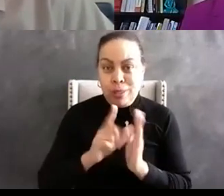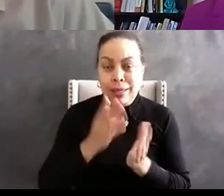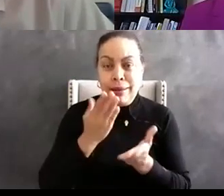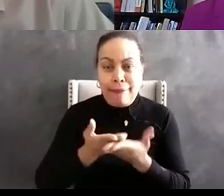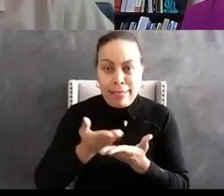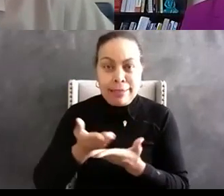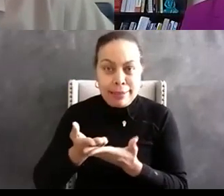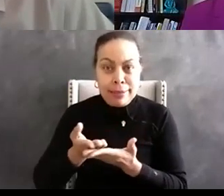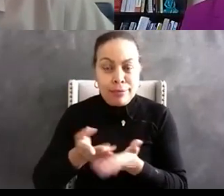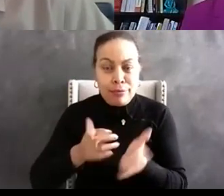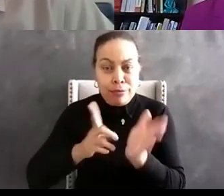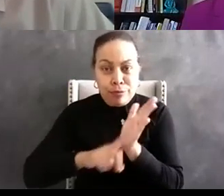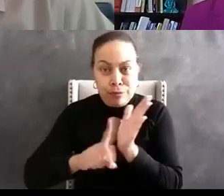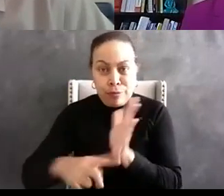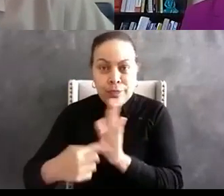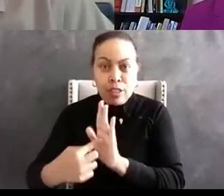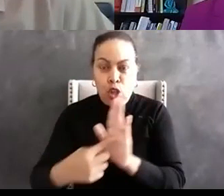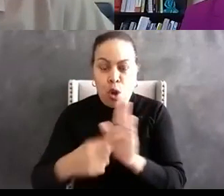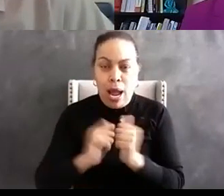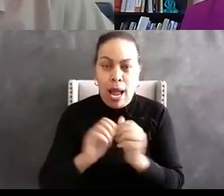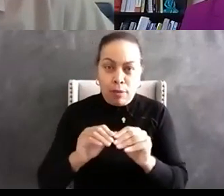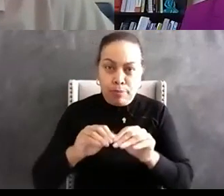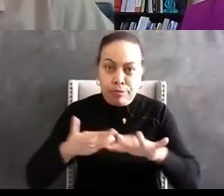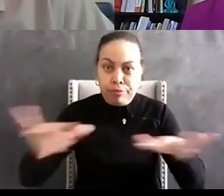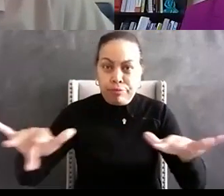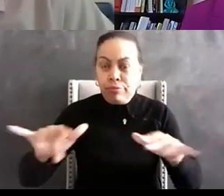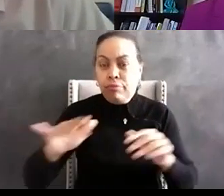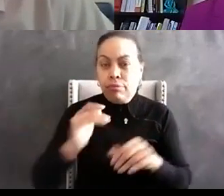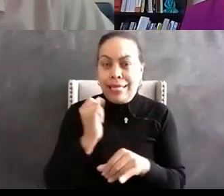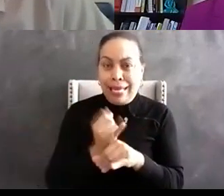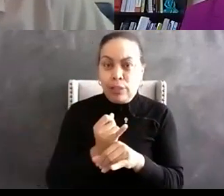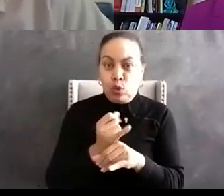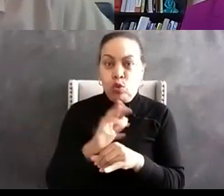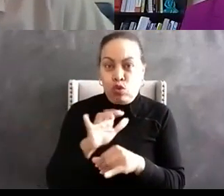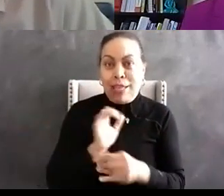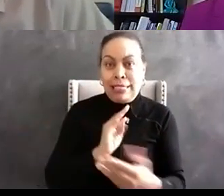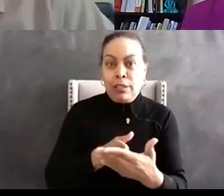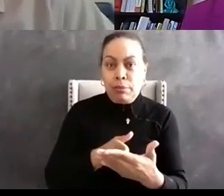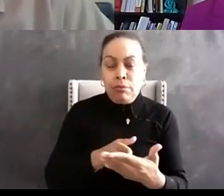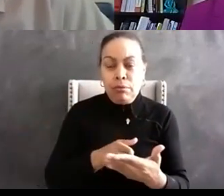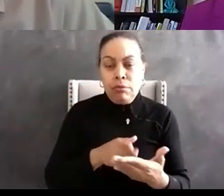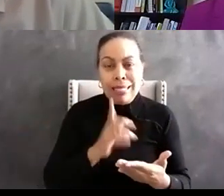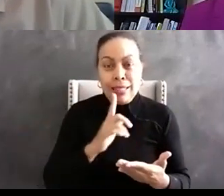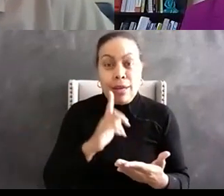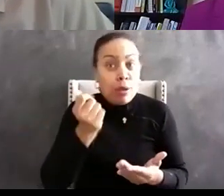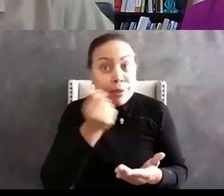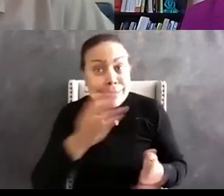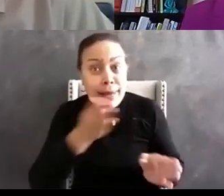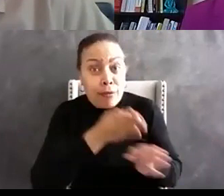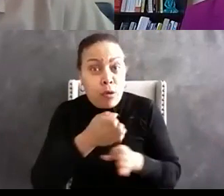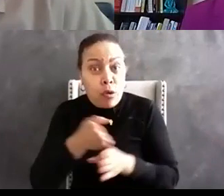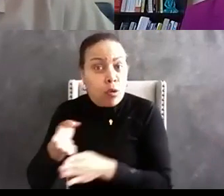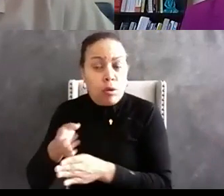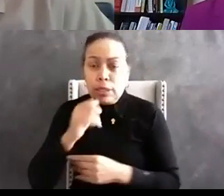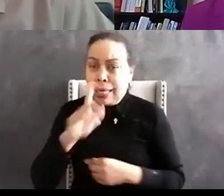for the pervasiveness of institutional racism in our country in a number of sectors not just